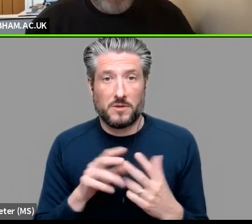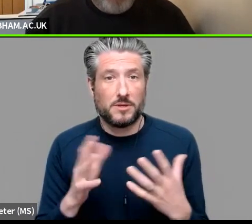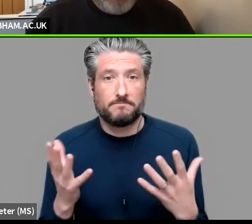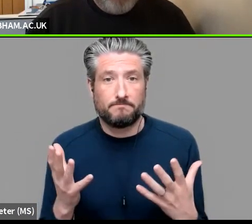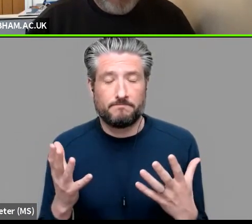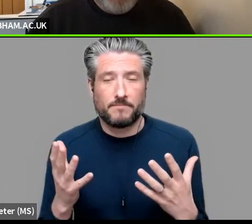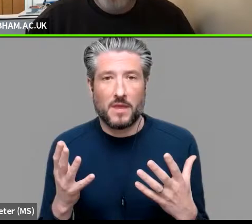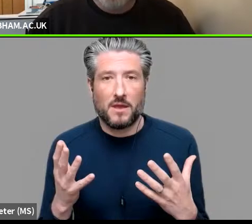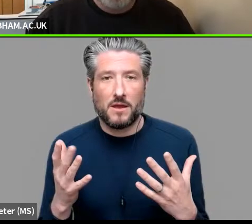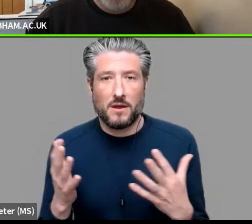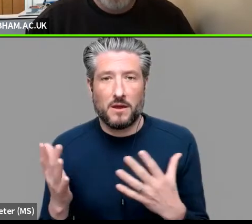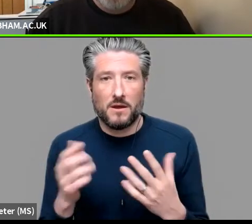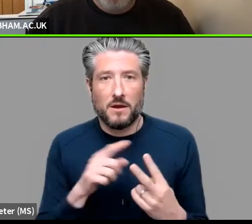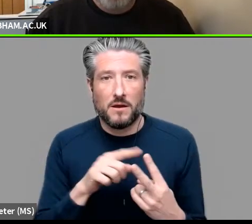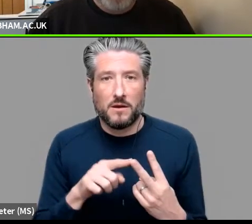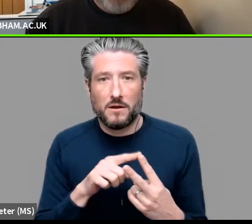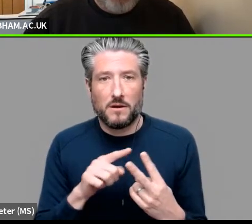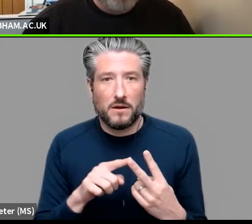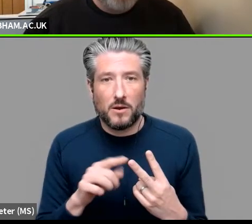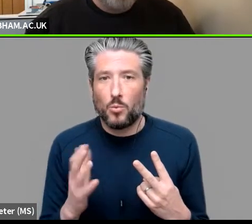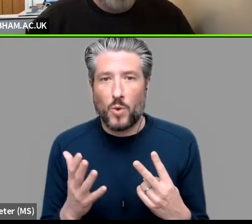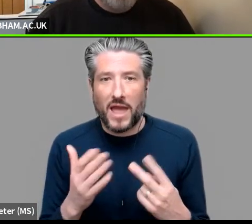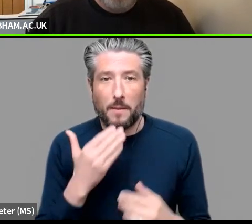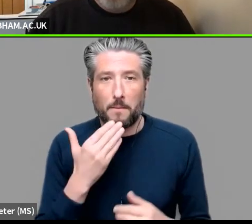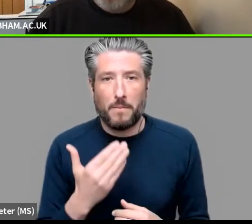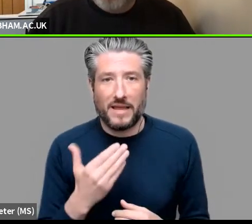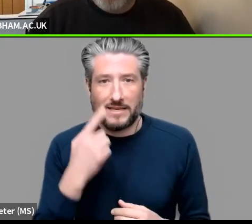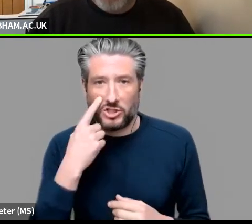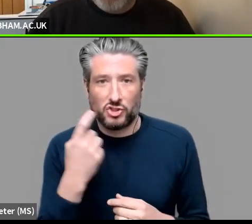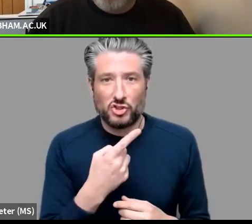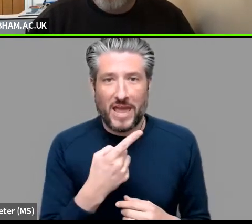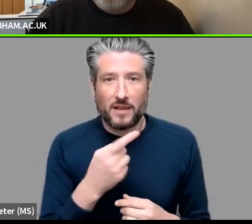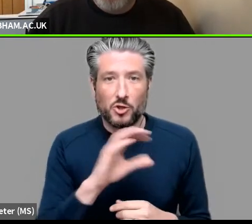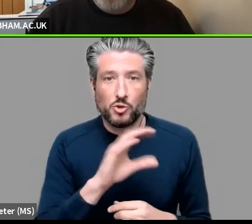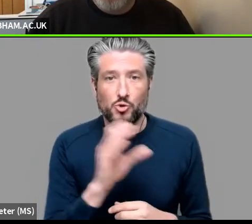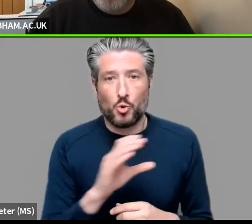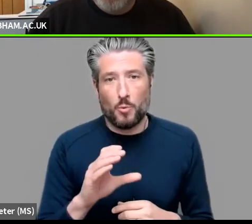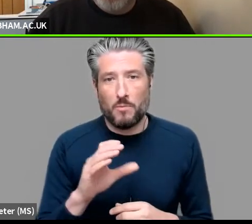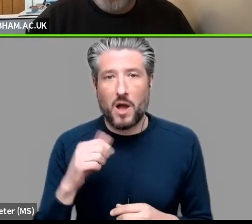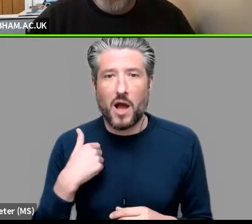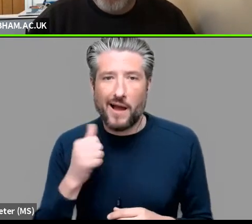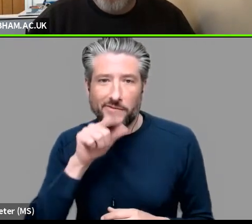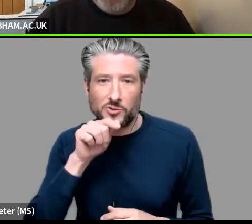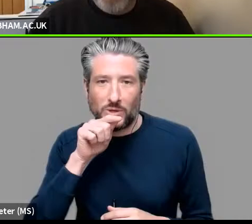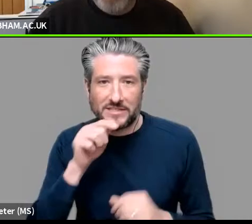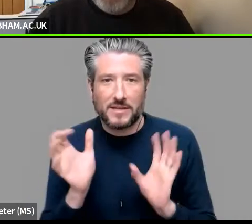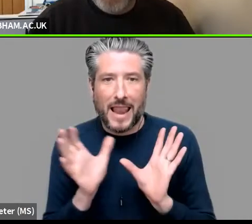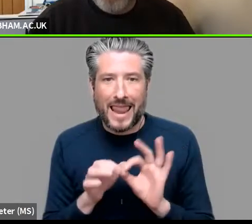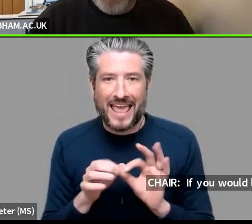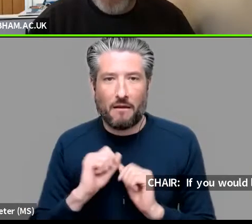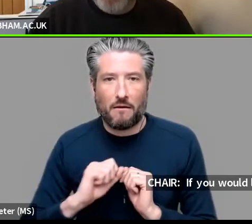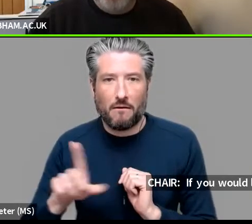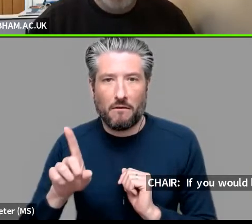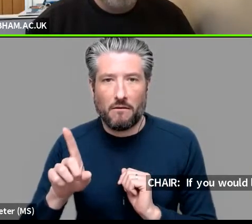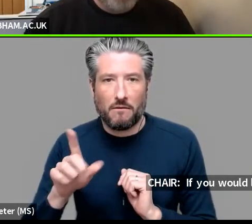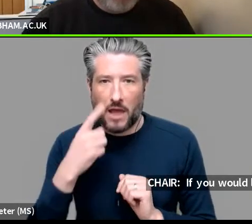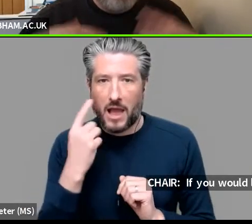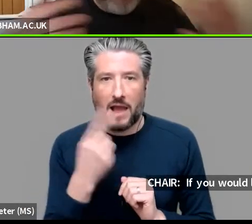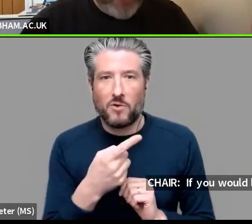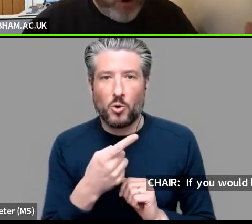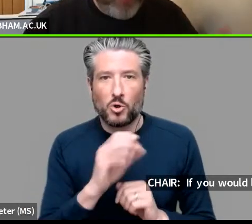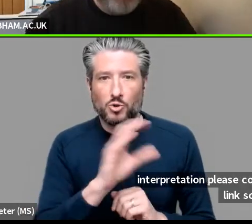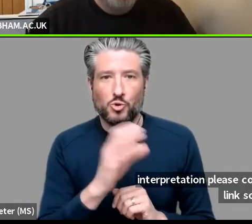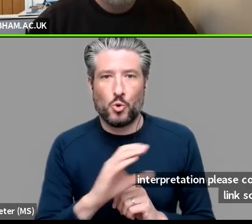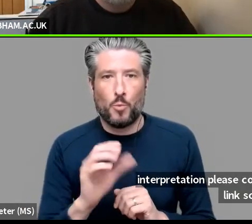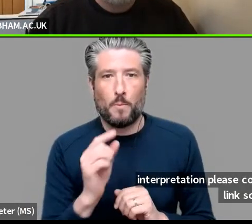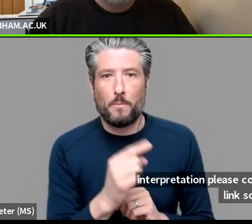captioning or um bsl interpretation then please do come to zoom i've just tweeted the link out so you can you can go there um otherwise we will